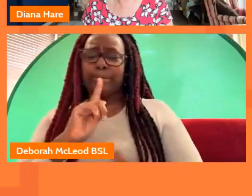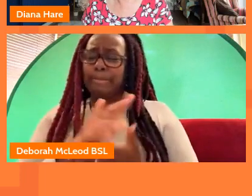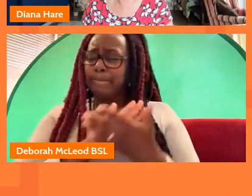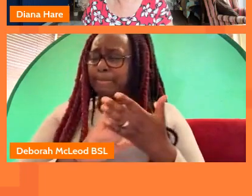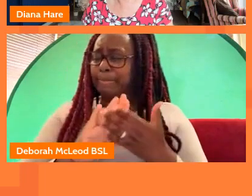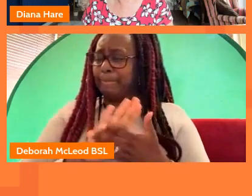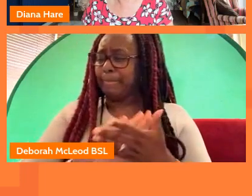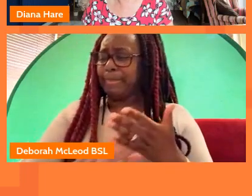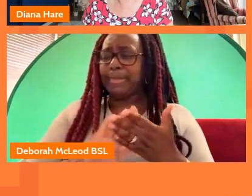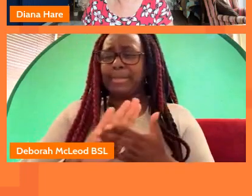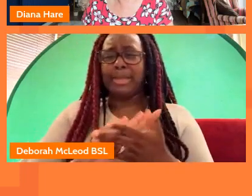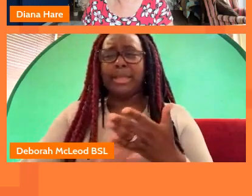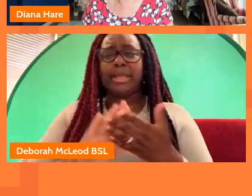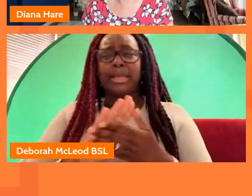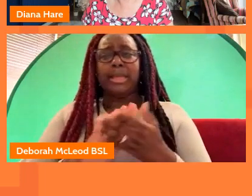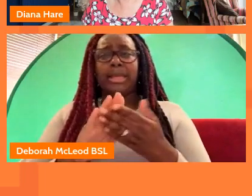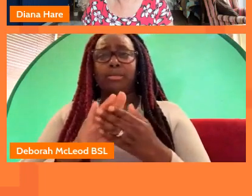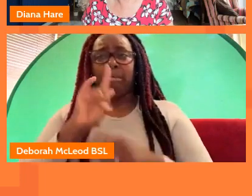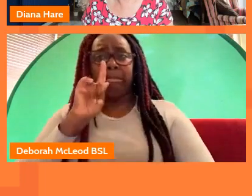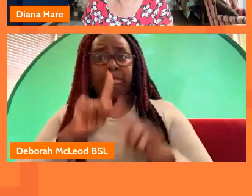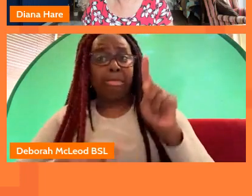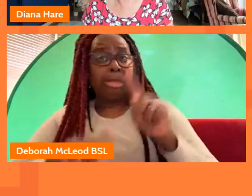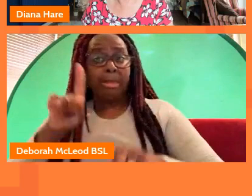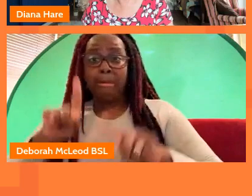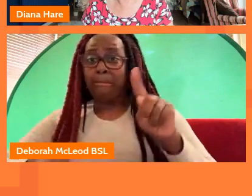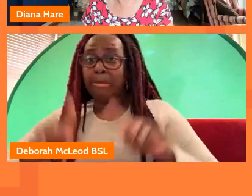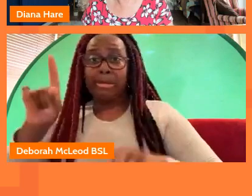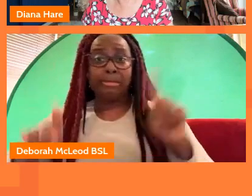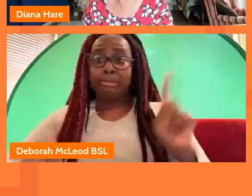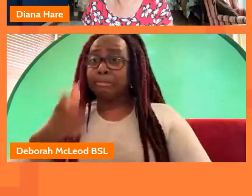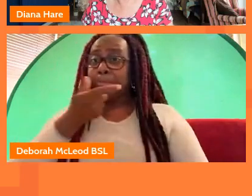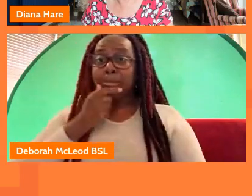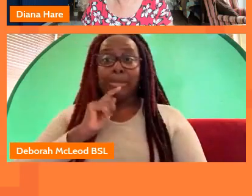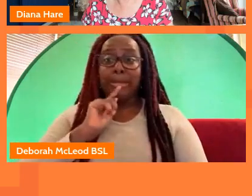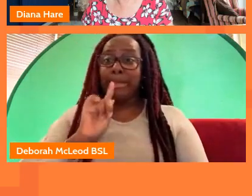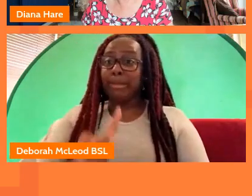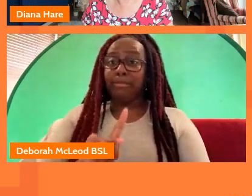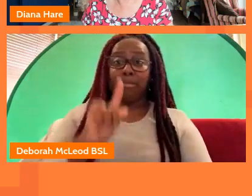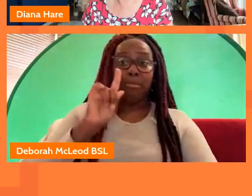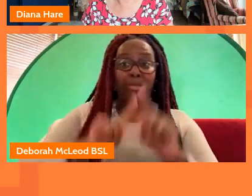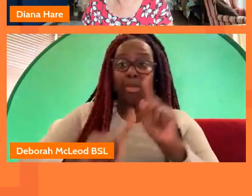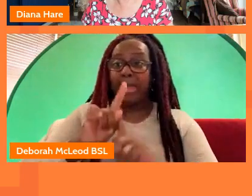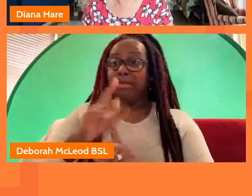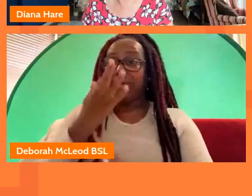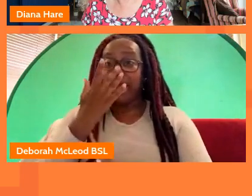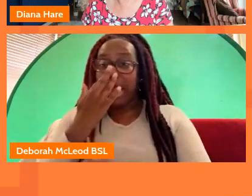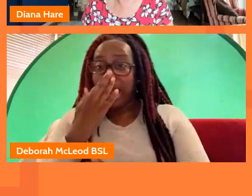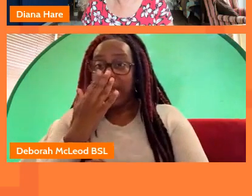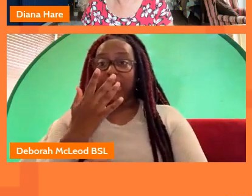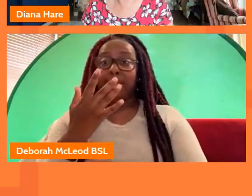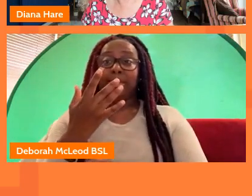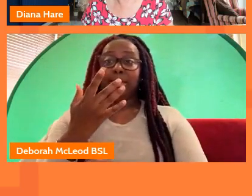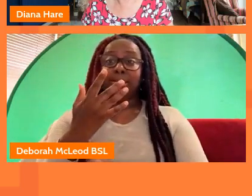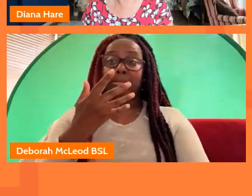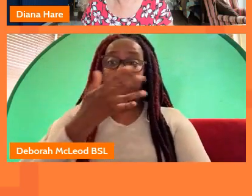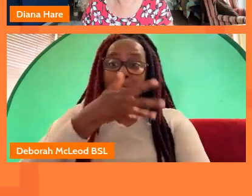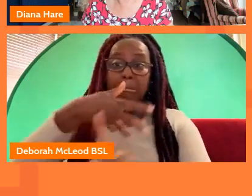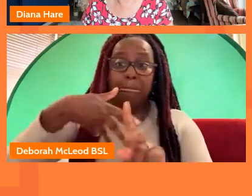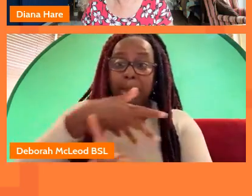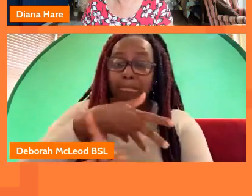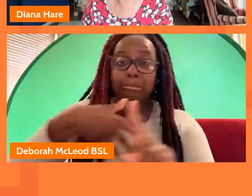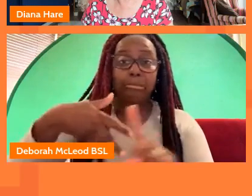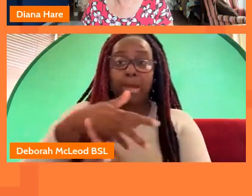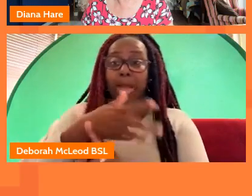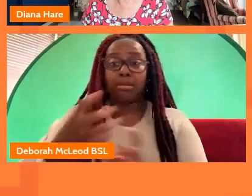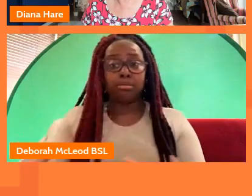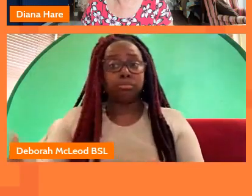was a really broad range of people ages ethnicities i mean it had and actually